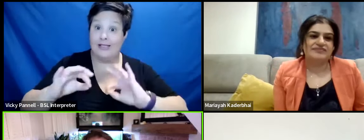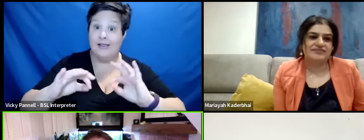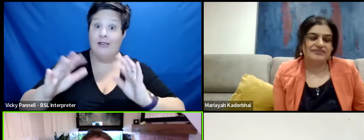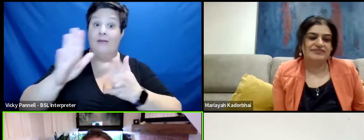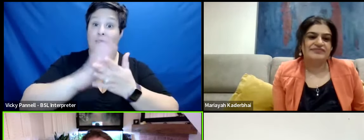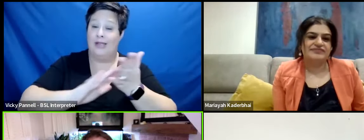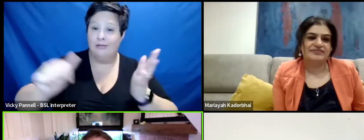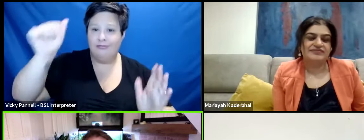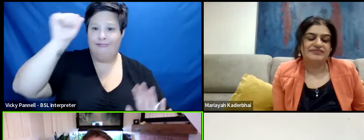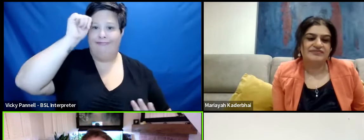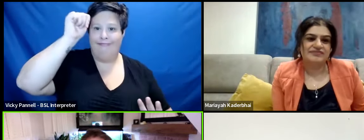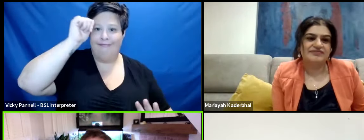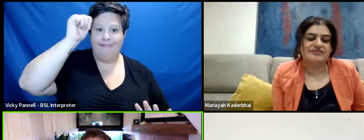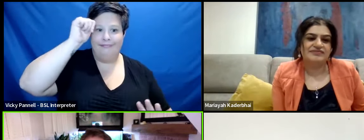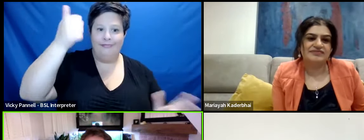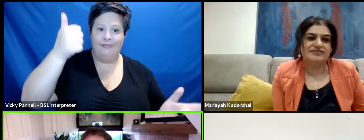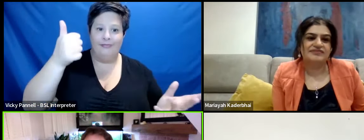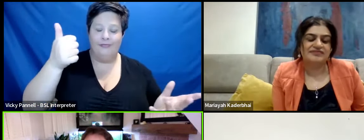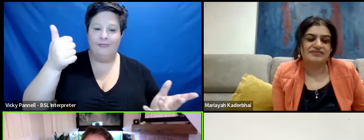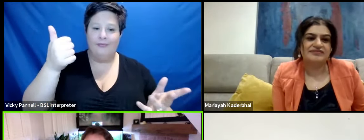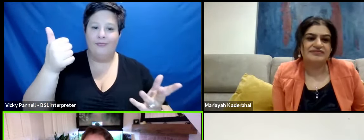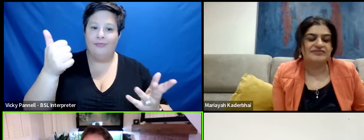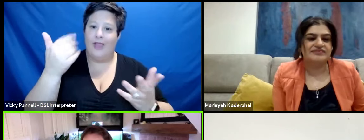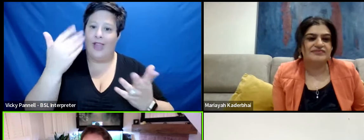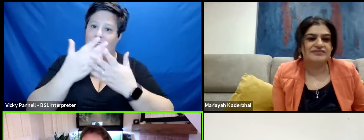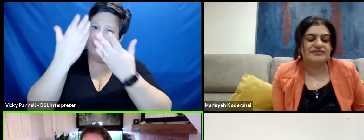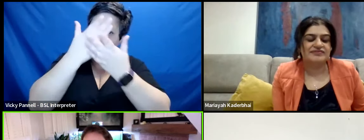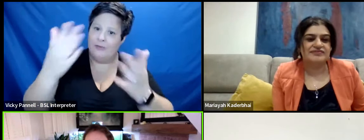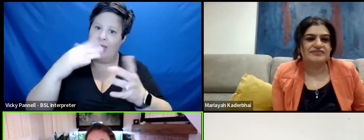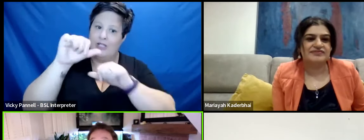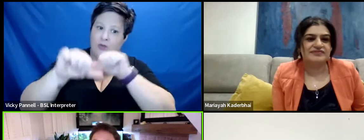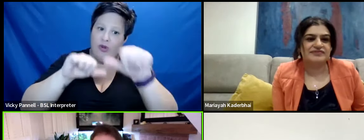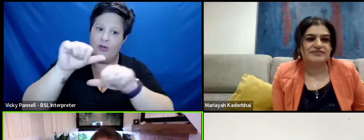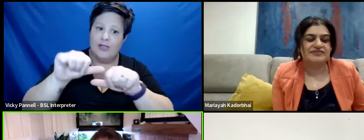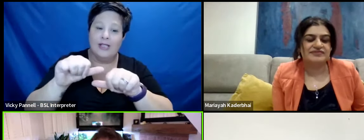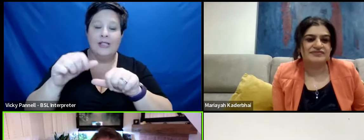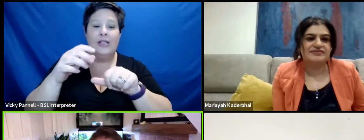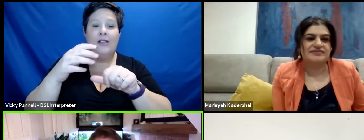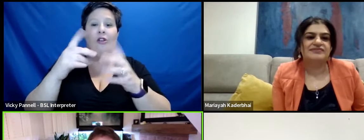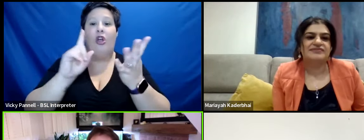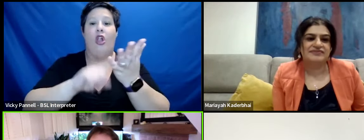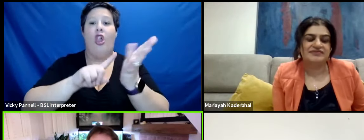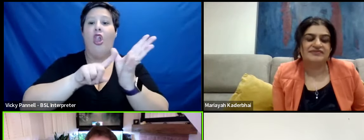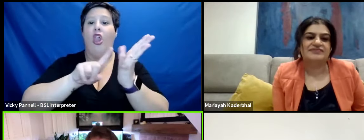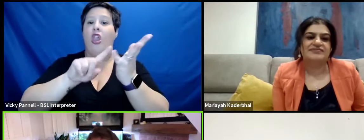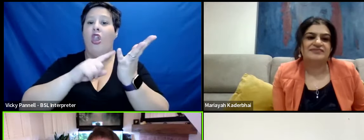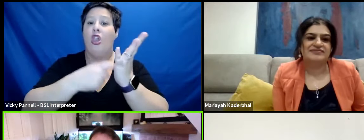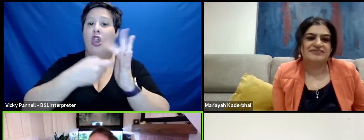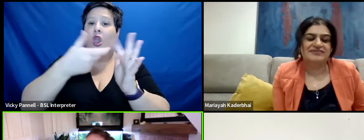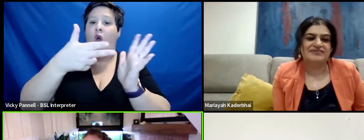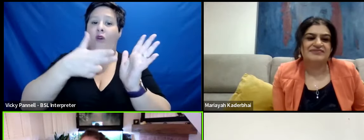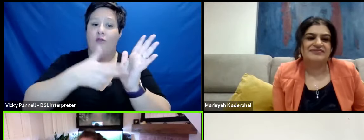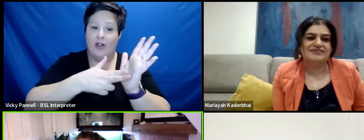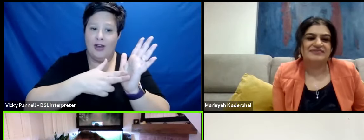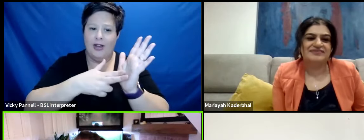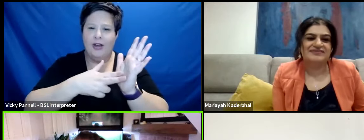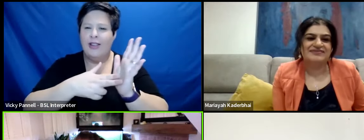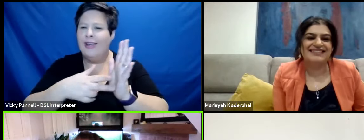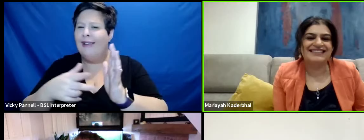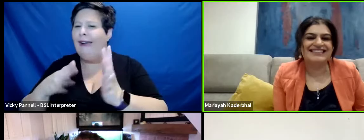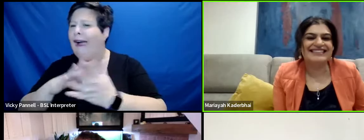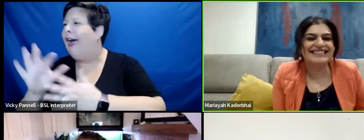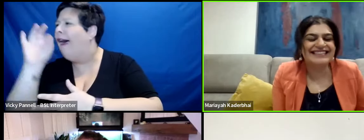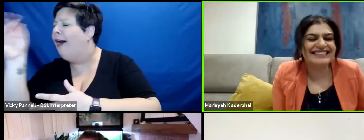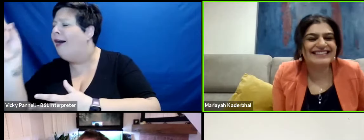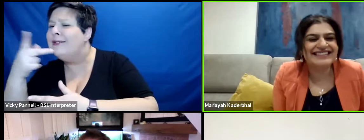has that knowledge and he really appreciates and respects the process and there's Lauren, for me, Lauren, I can't think, Anna, what's Lauren's second